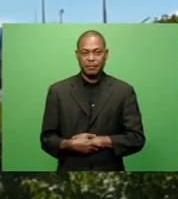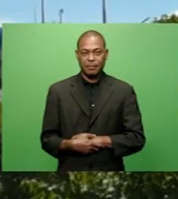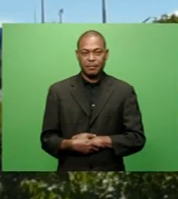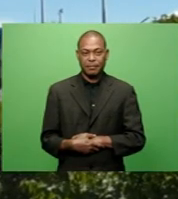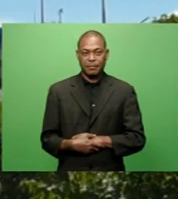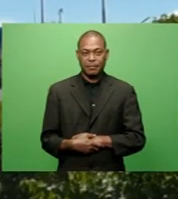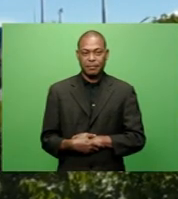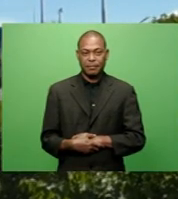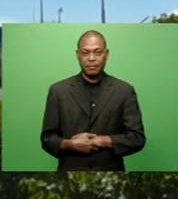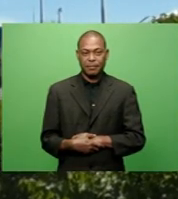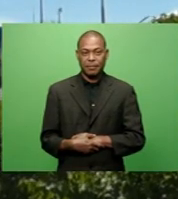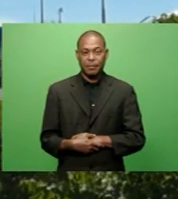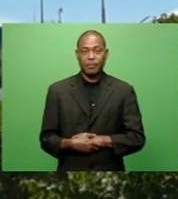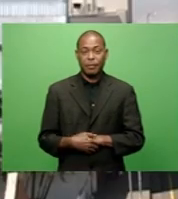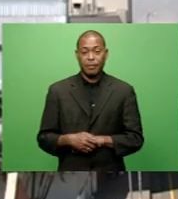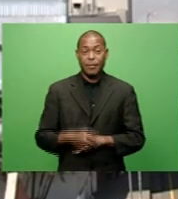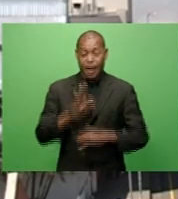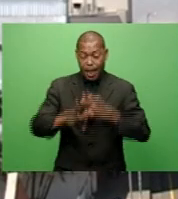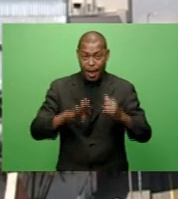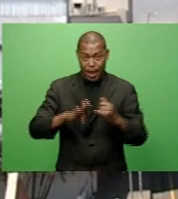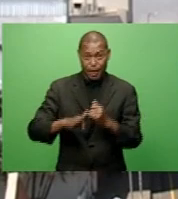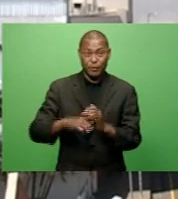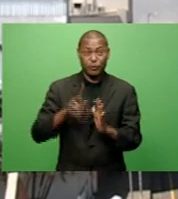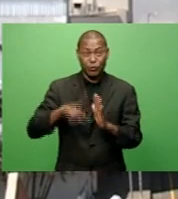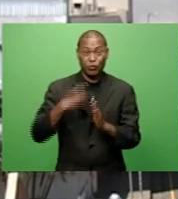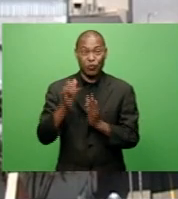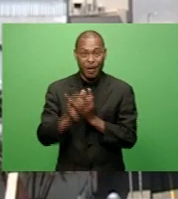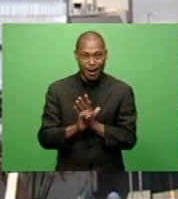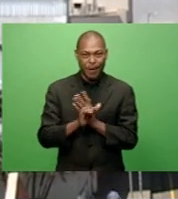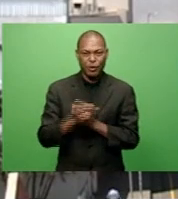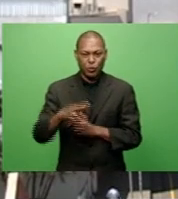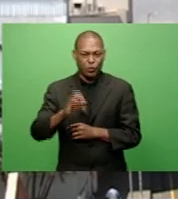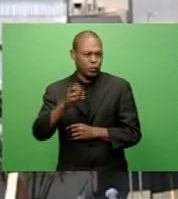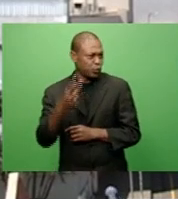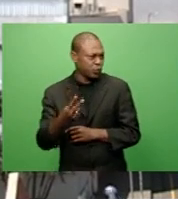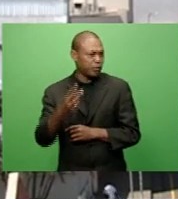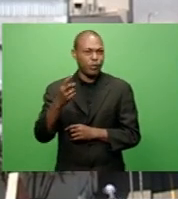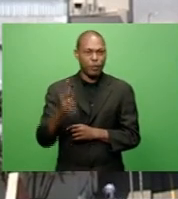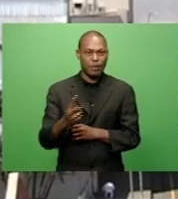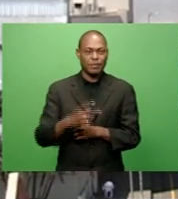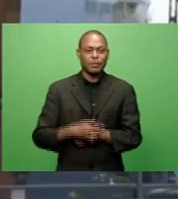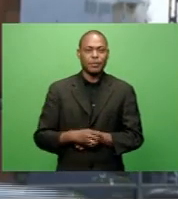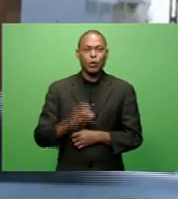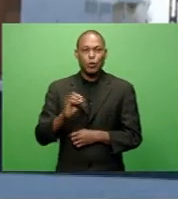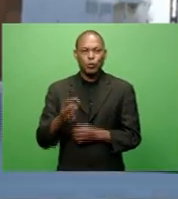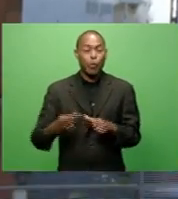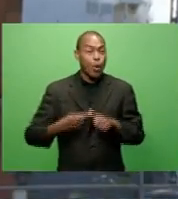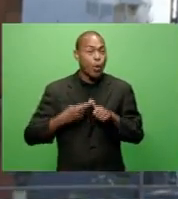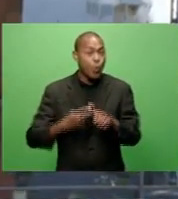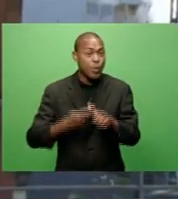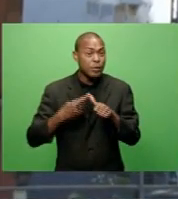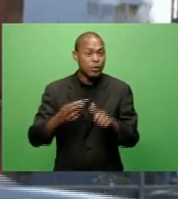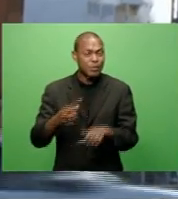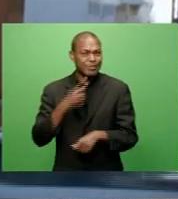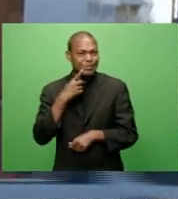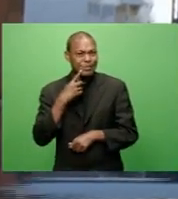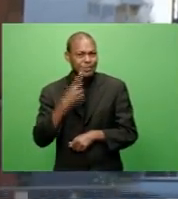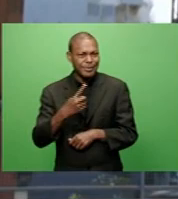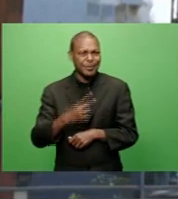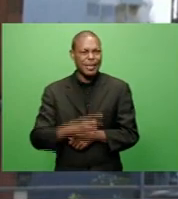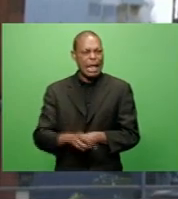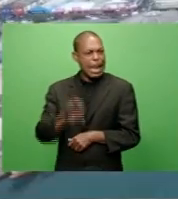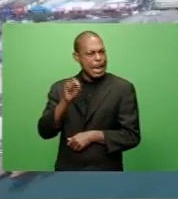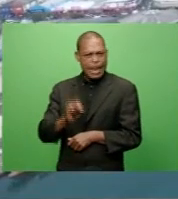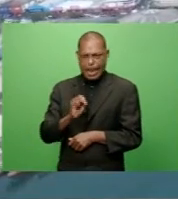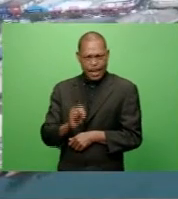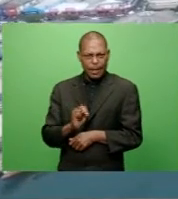of GDP at the end of July 2021. Members of opposition in response to the figures highlighted says there is a need to